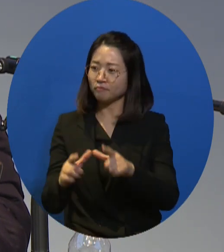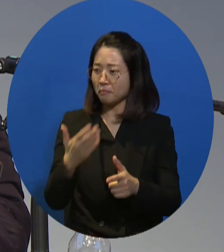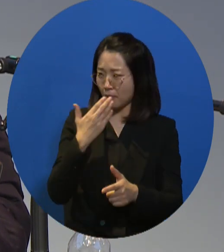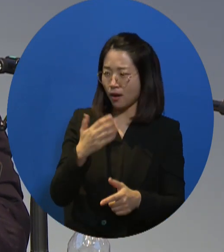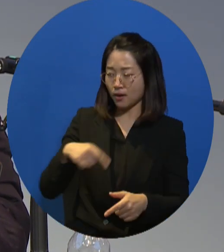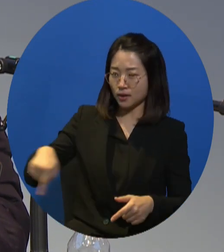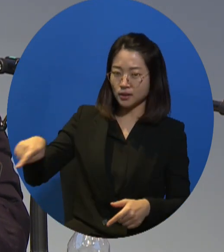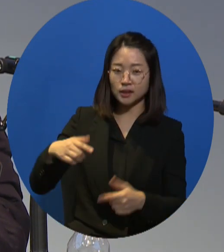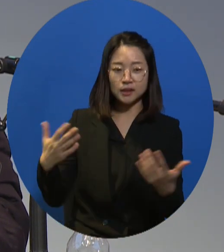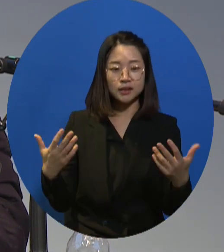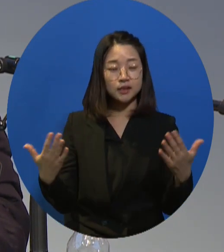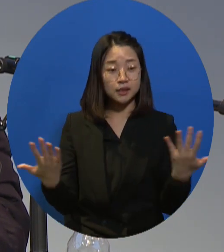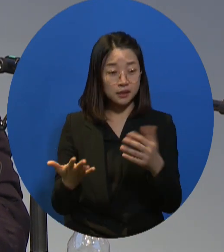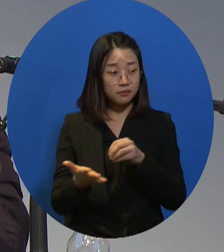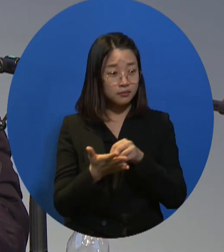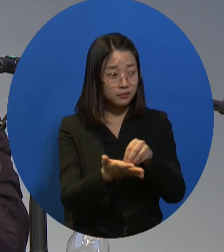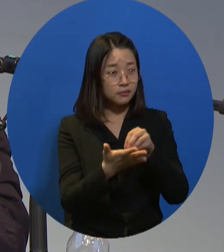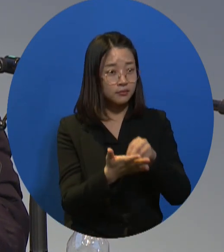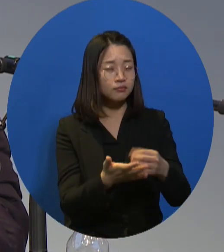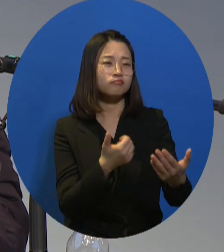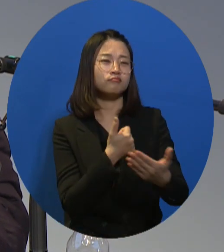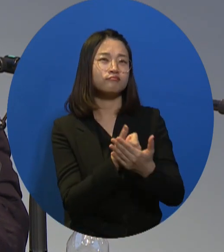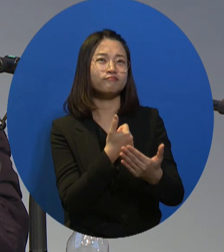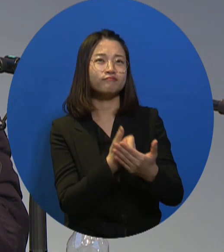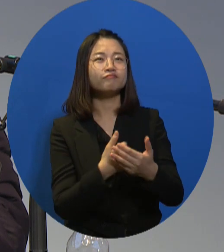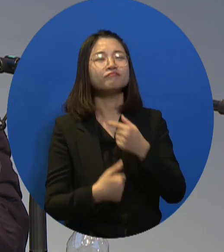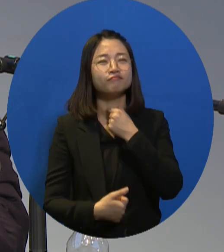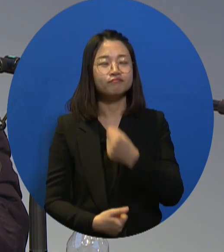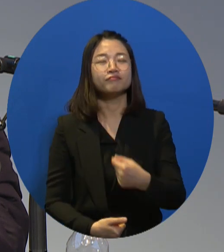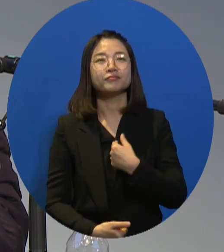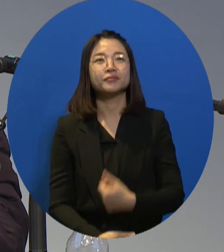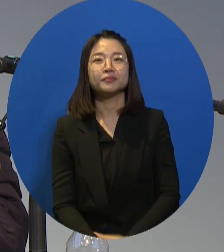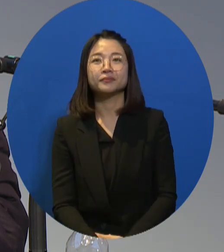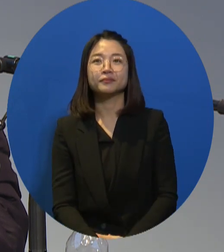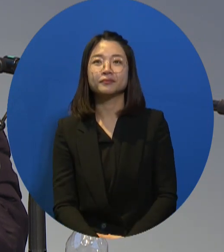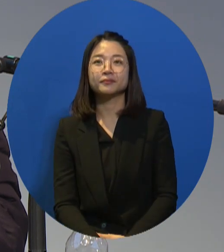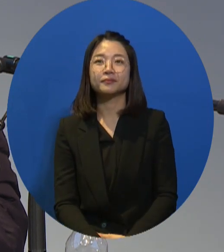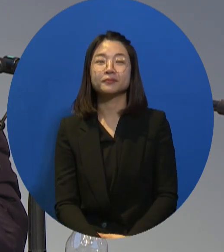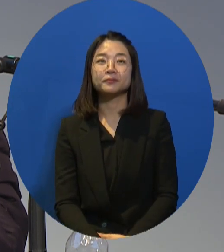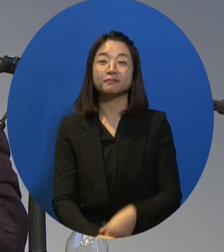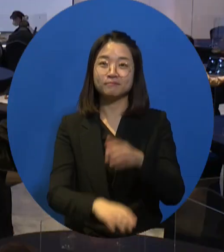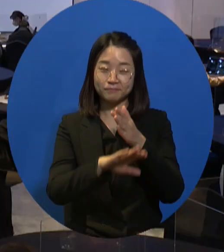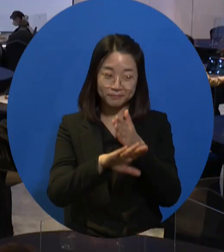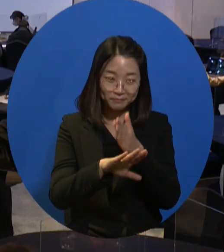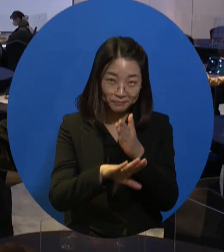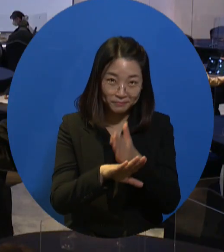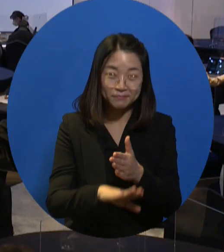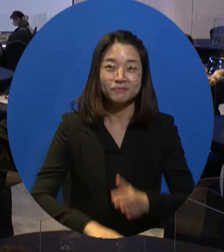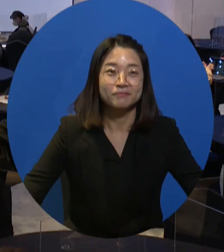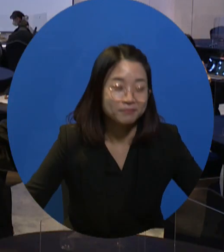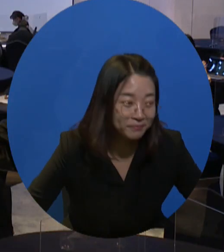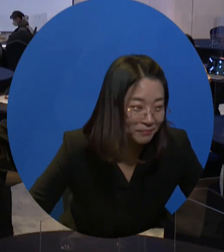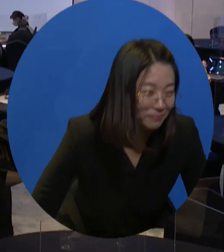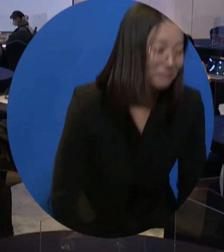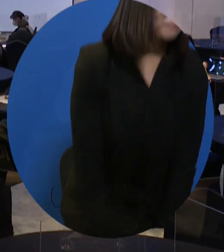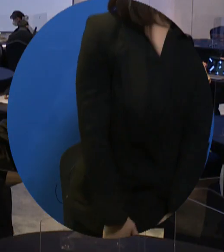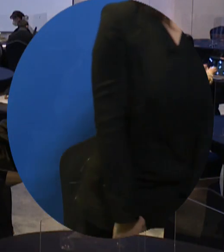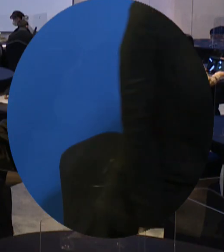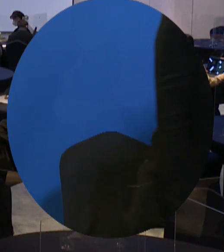And they will become more independent and legitimate members of our society by their work. Thank you.